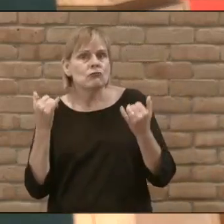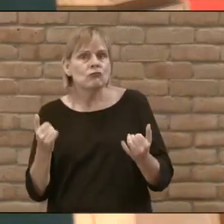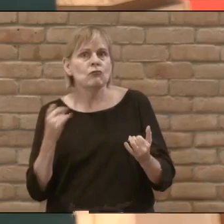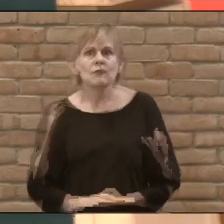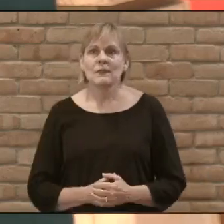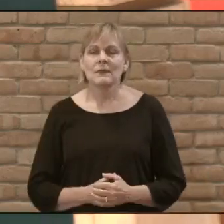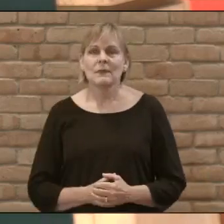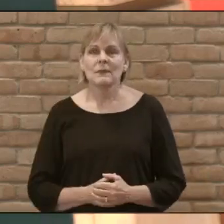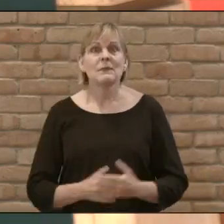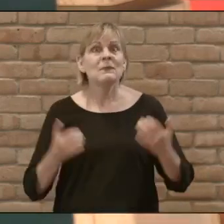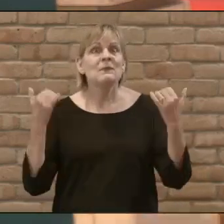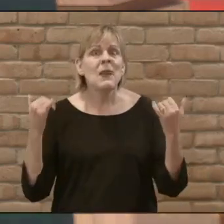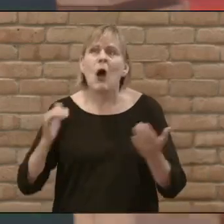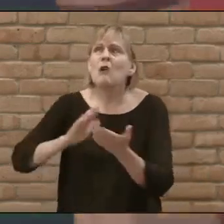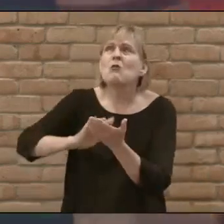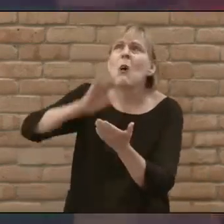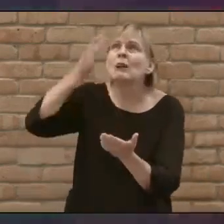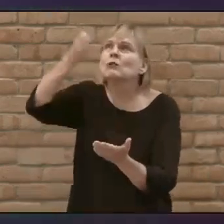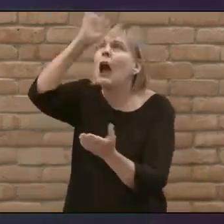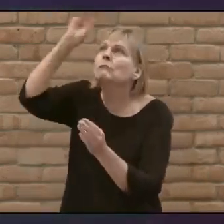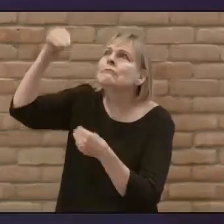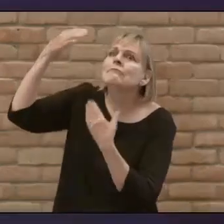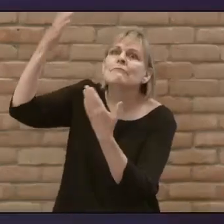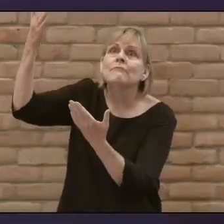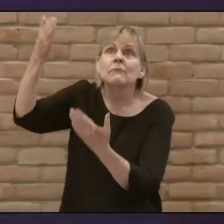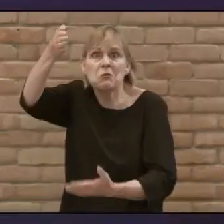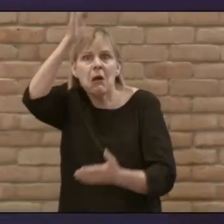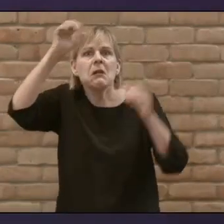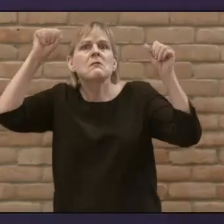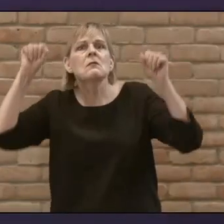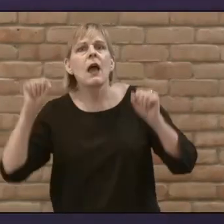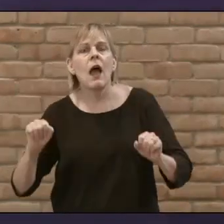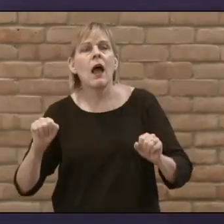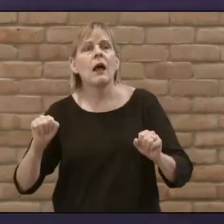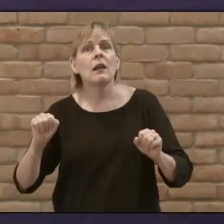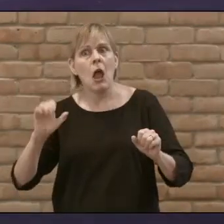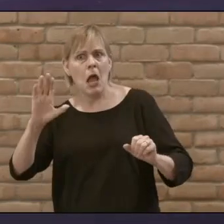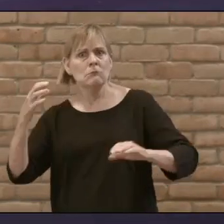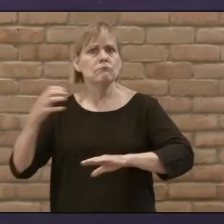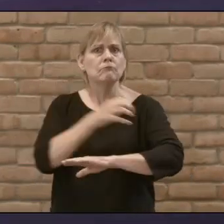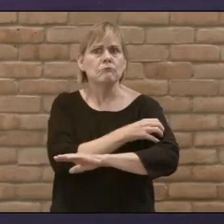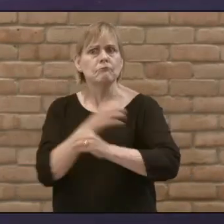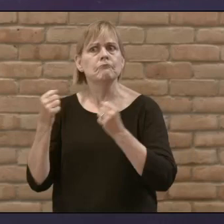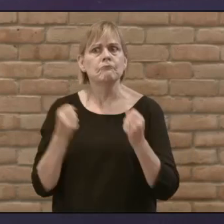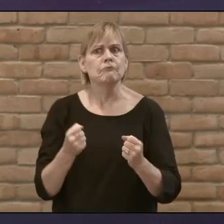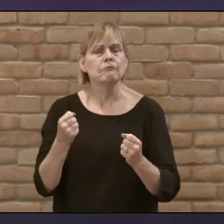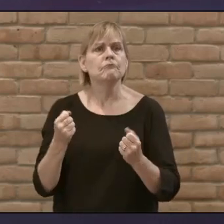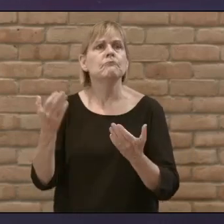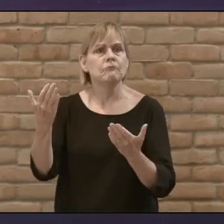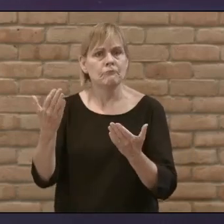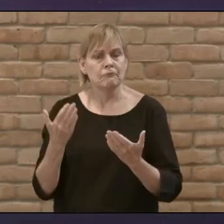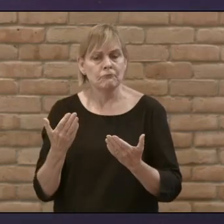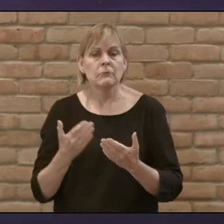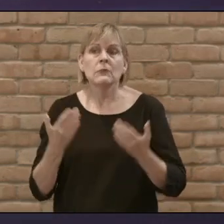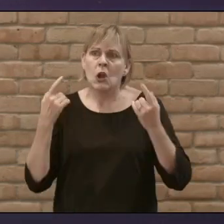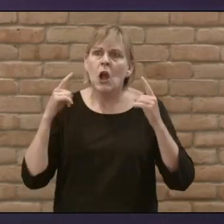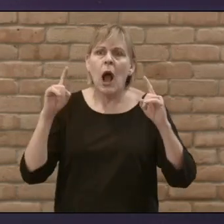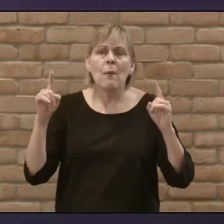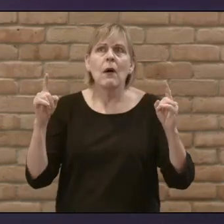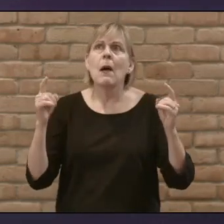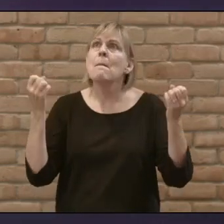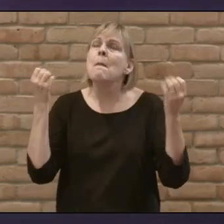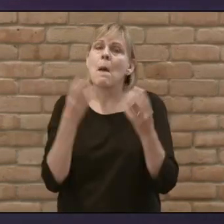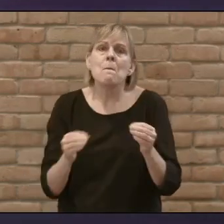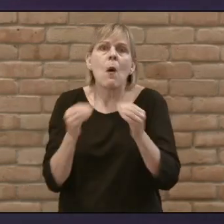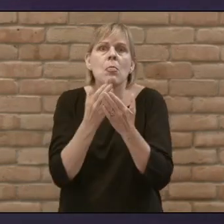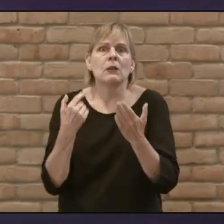Now all glory to God Who is able through his mighty power At work within us To accomplish infinitely